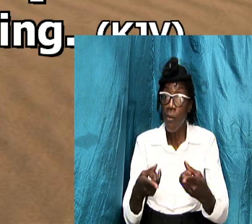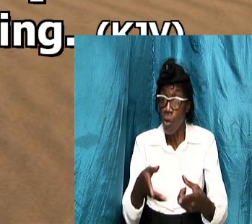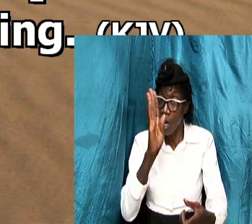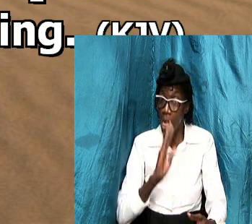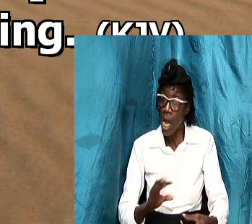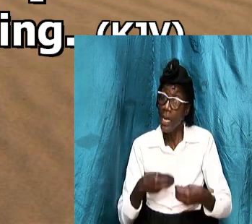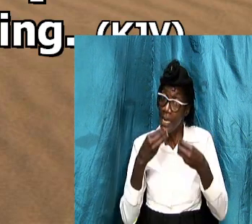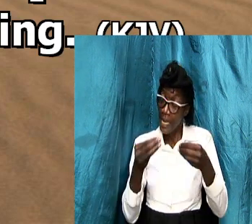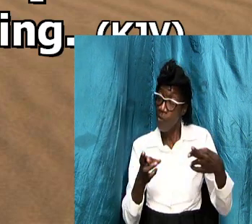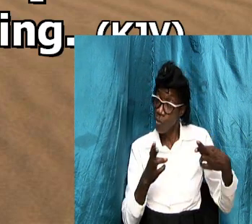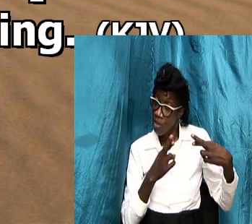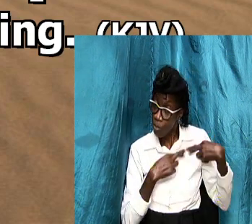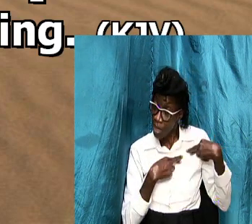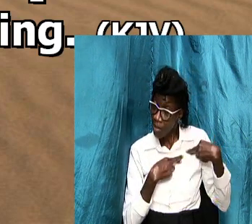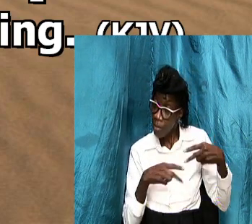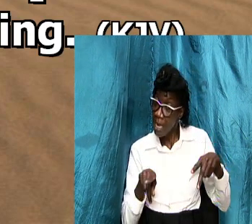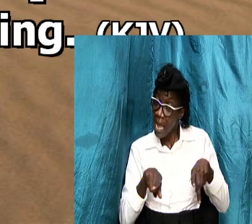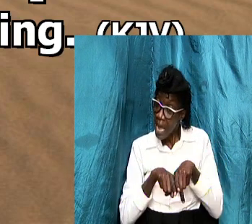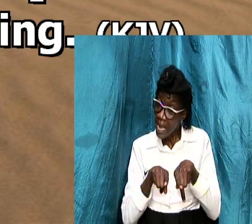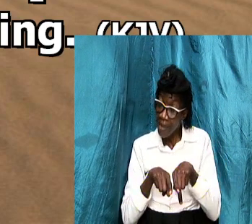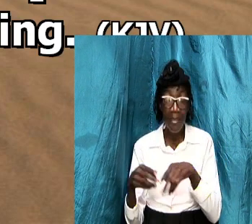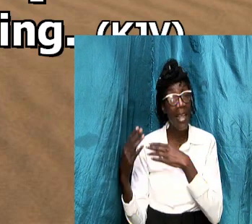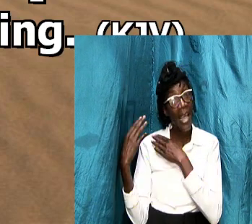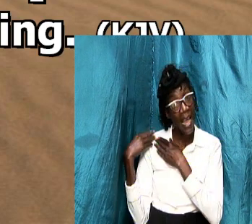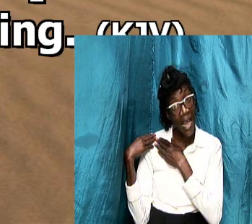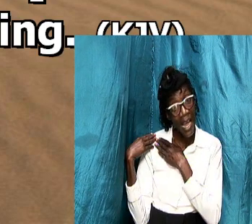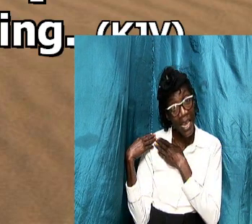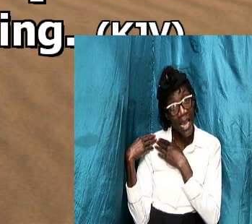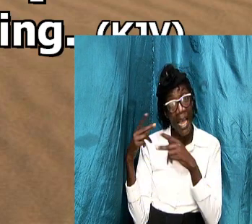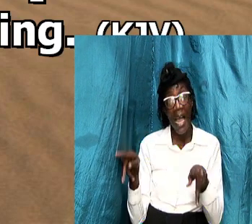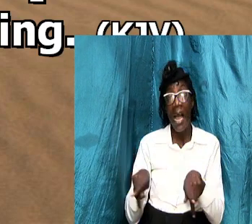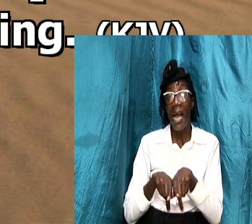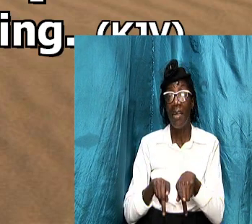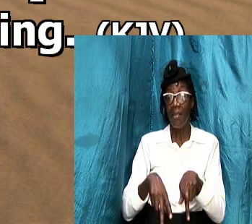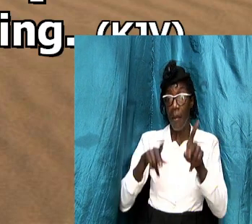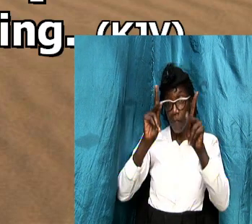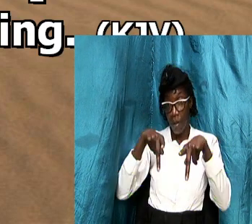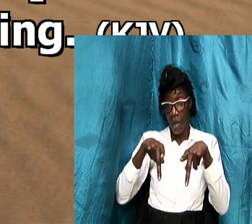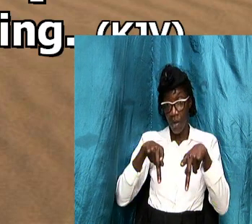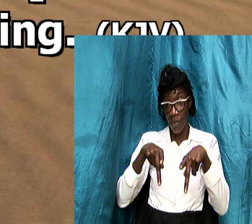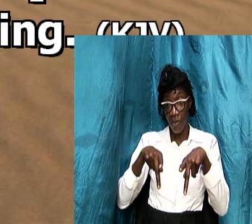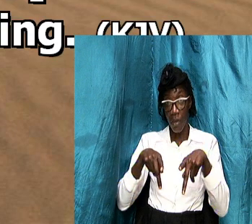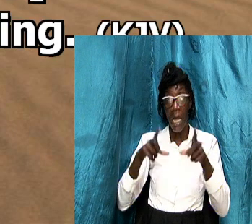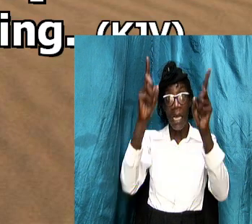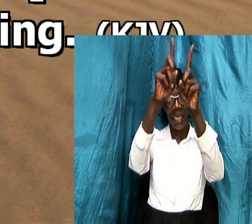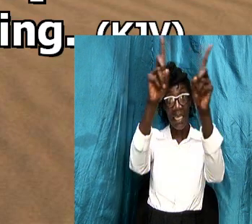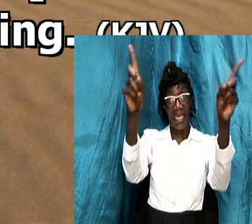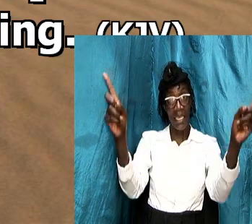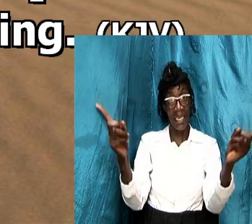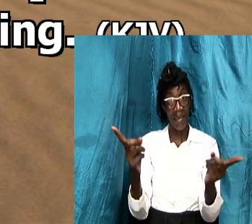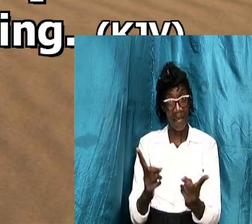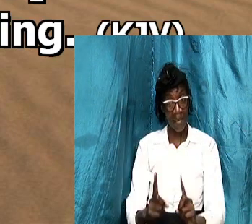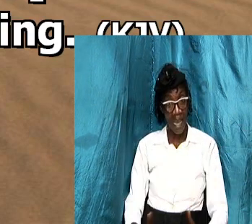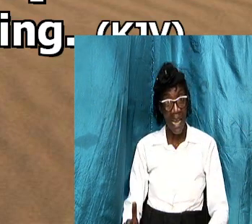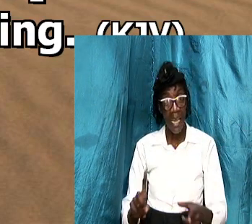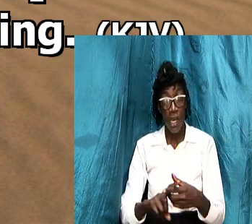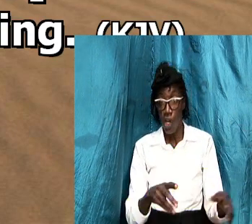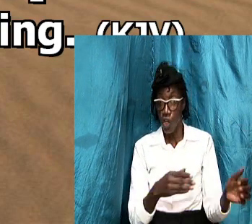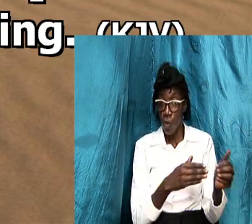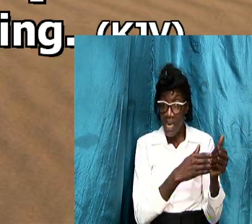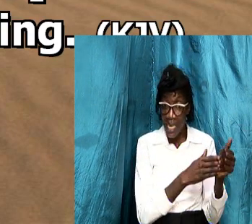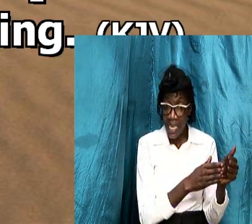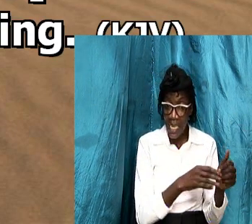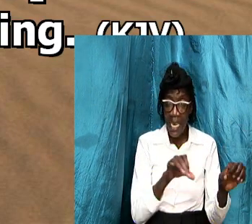as the head as the the person designed to lead the family